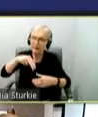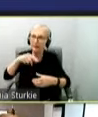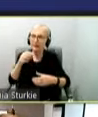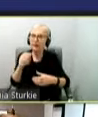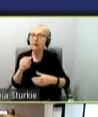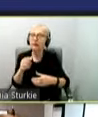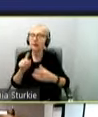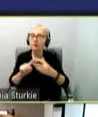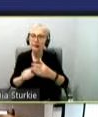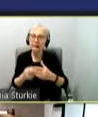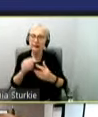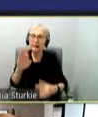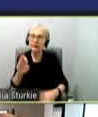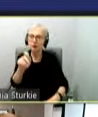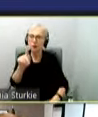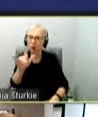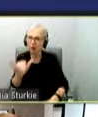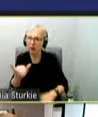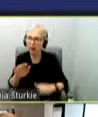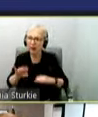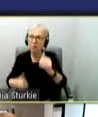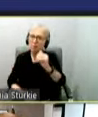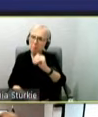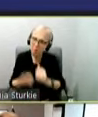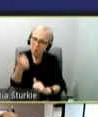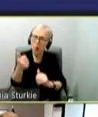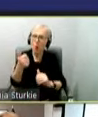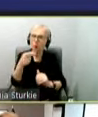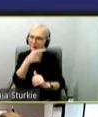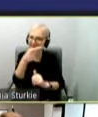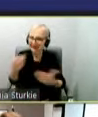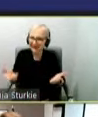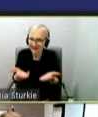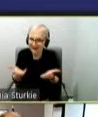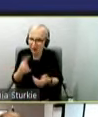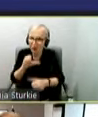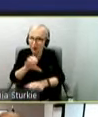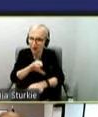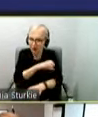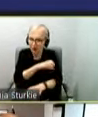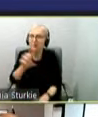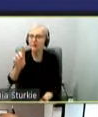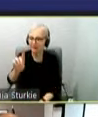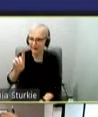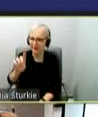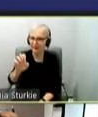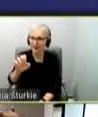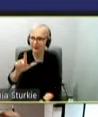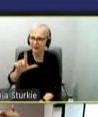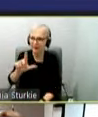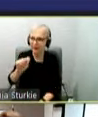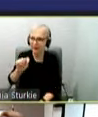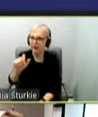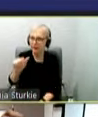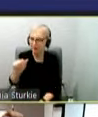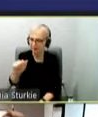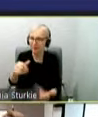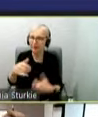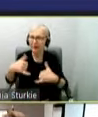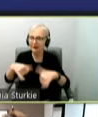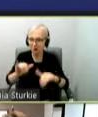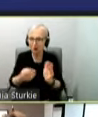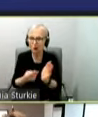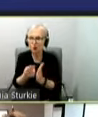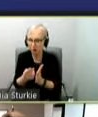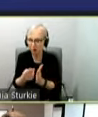beginning in July, the vast majority of sequences present here in Colorado have been the Delta variant. And that continues to be true today with